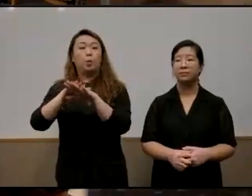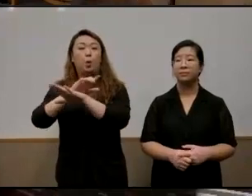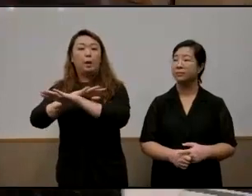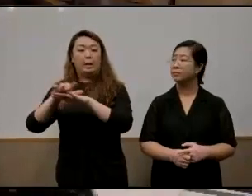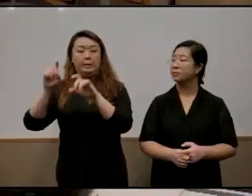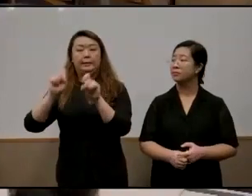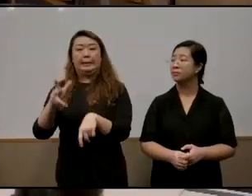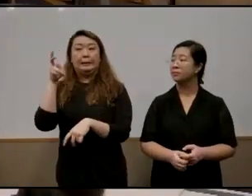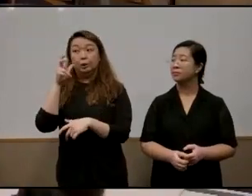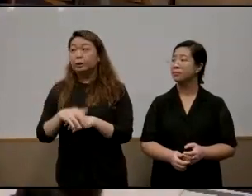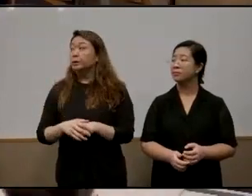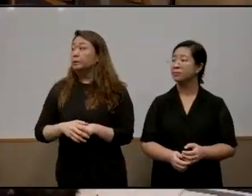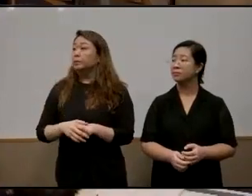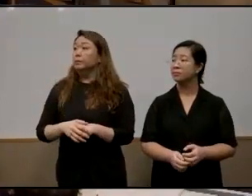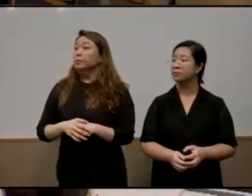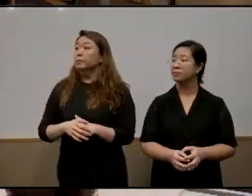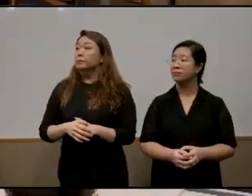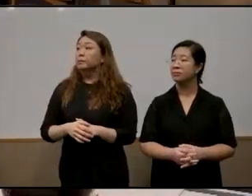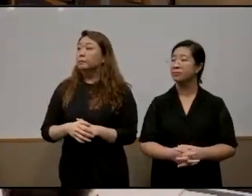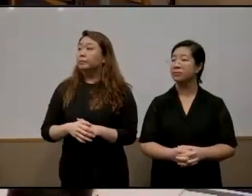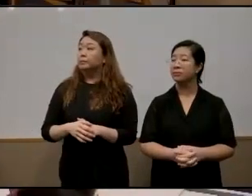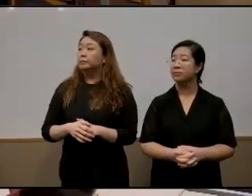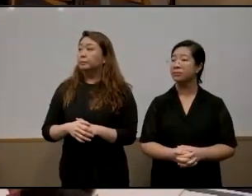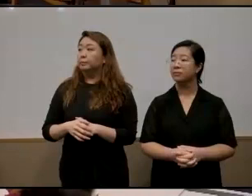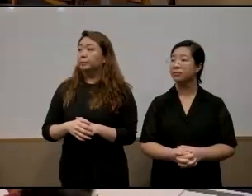sorry uh yeah the gentleman there